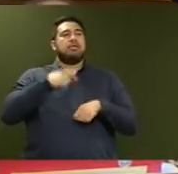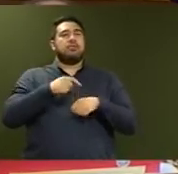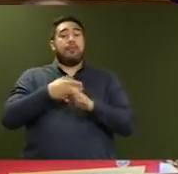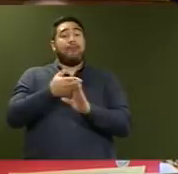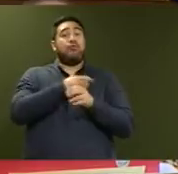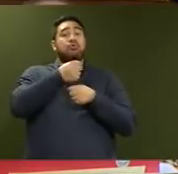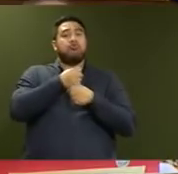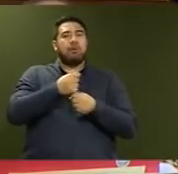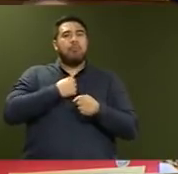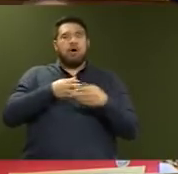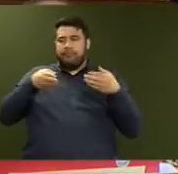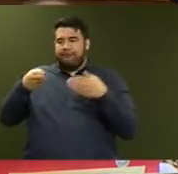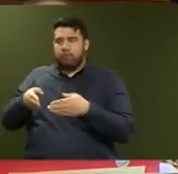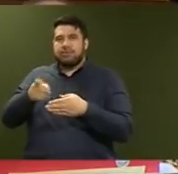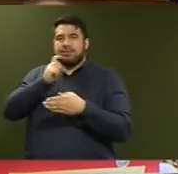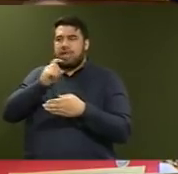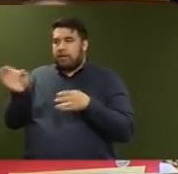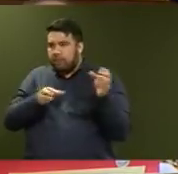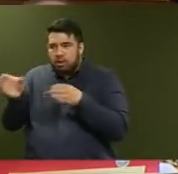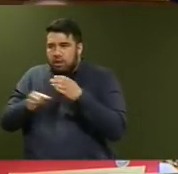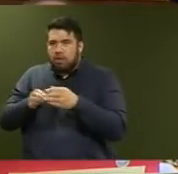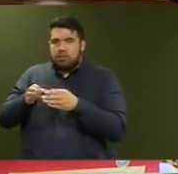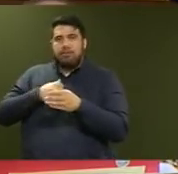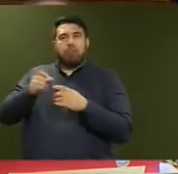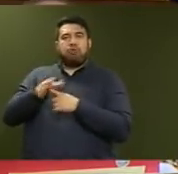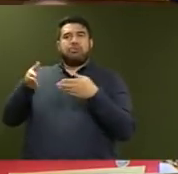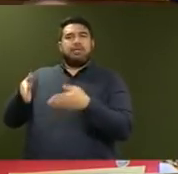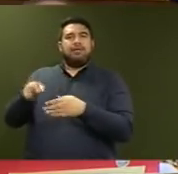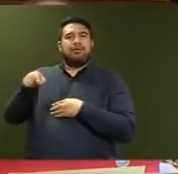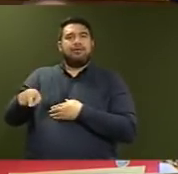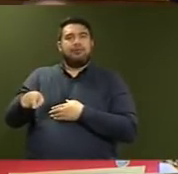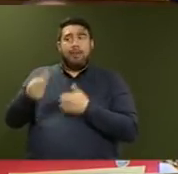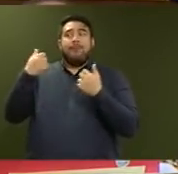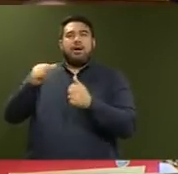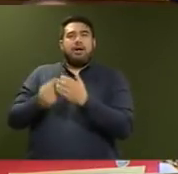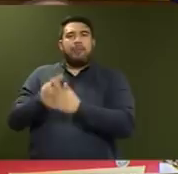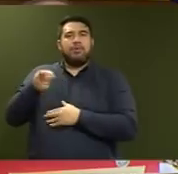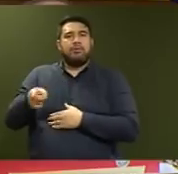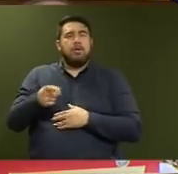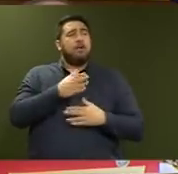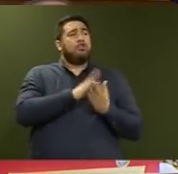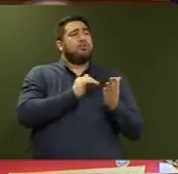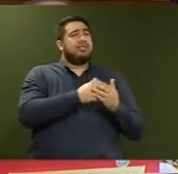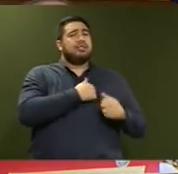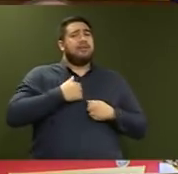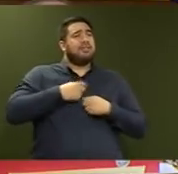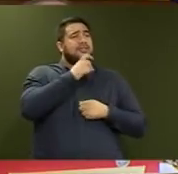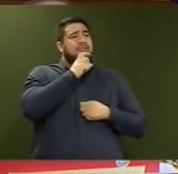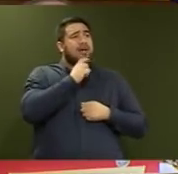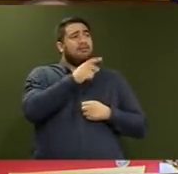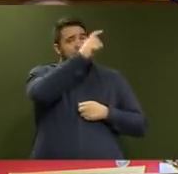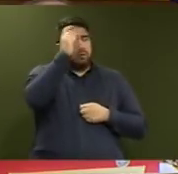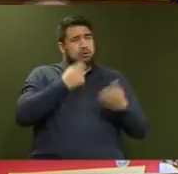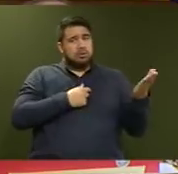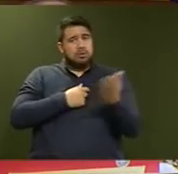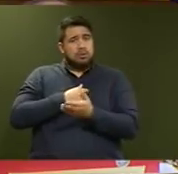safe staffing was in place. And indeed, it was. And I want to thank the personnel from the Defence Forces who assisted with that. I want